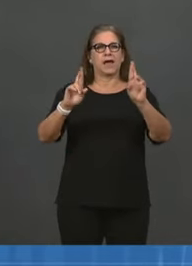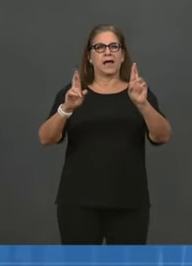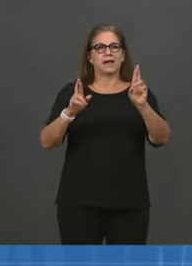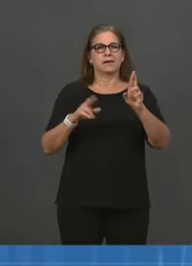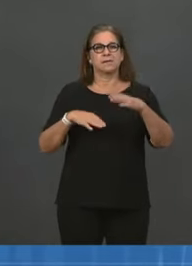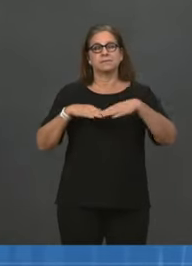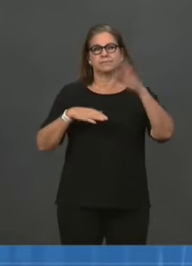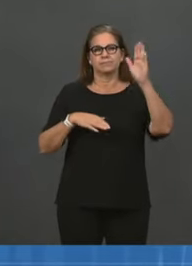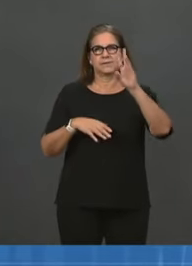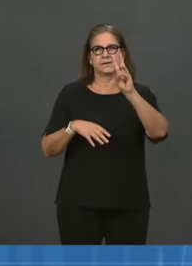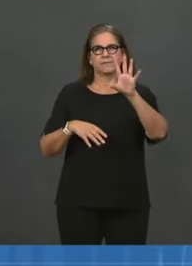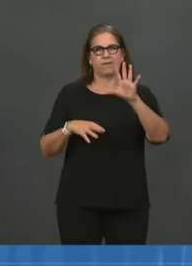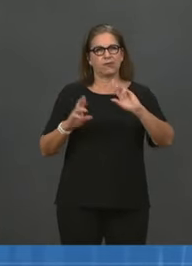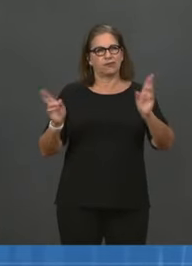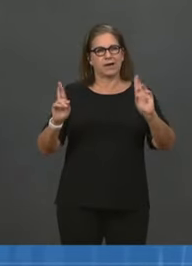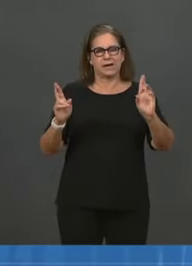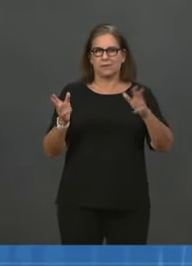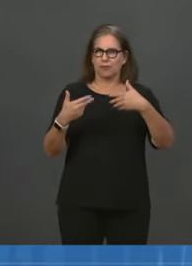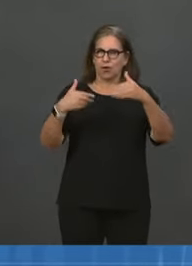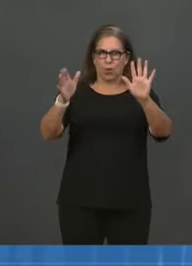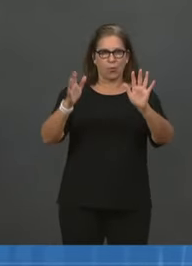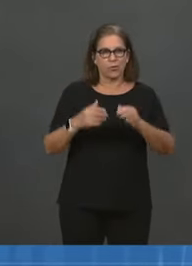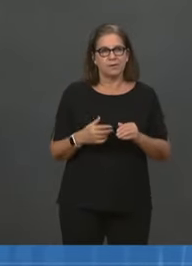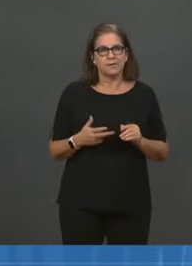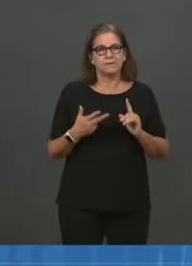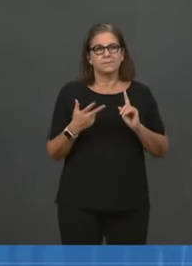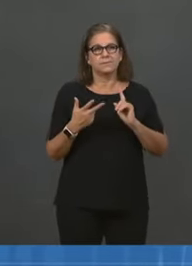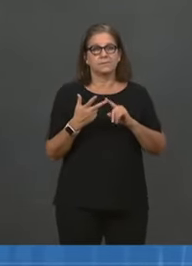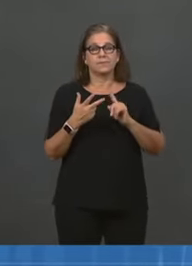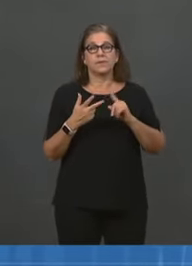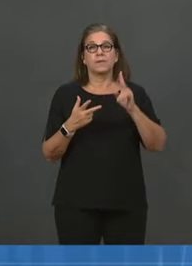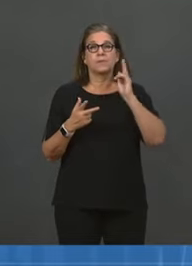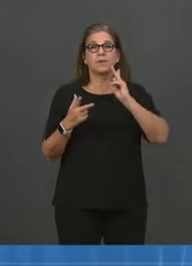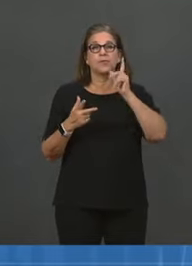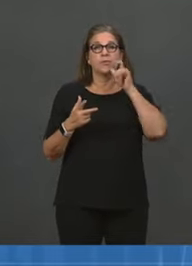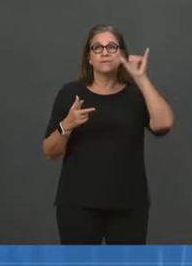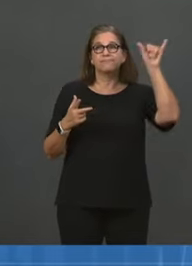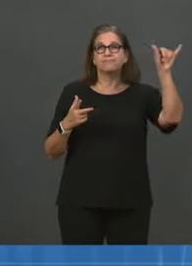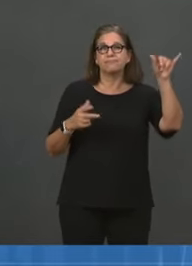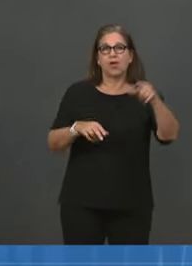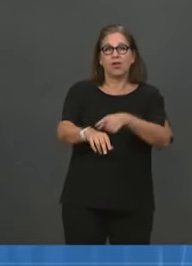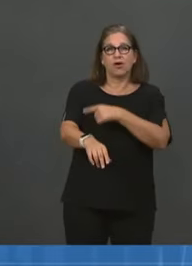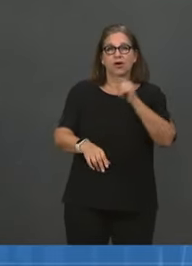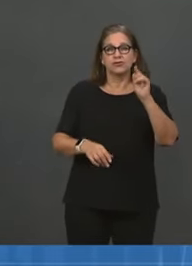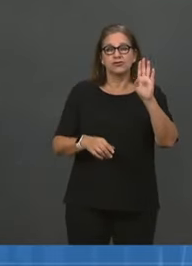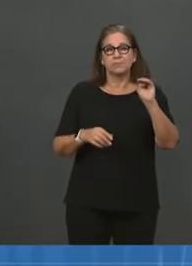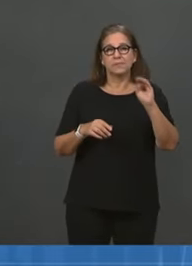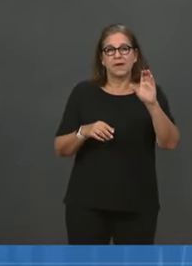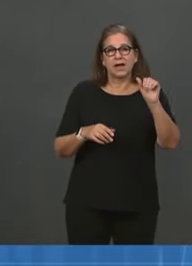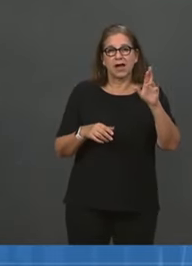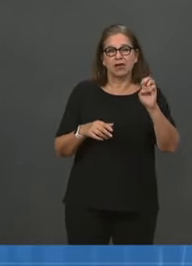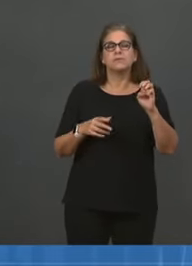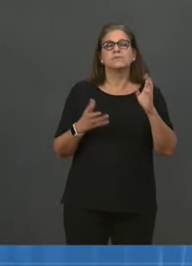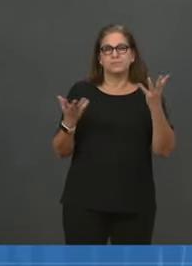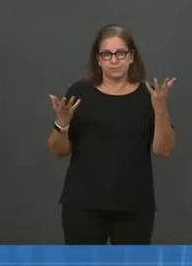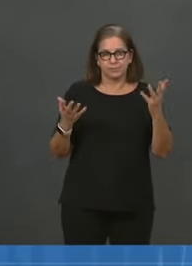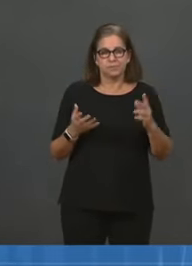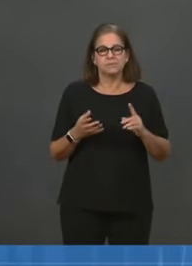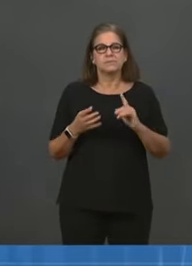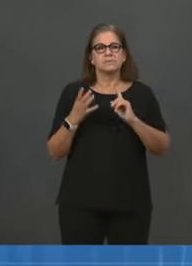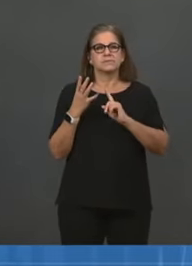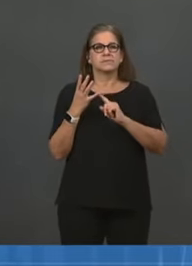in a long-term care facility, and you're eligible if you're over the age of 18, and you have underlying medical conditions,